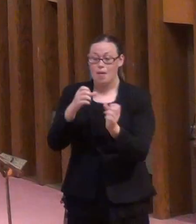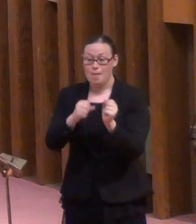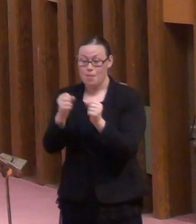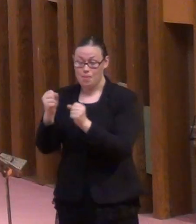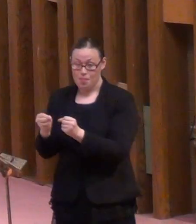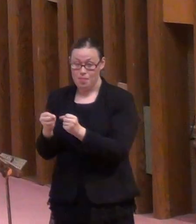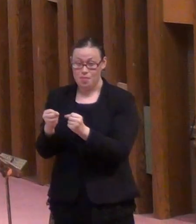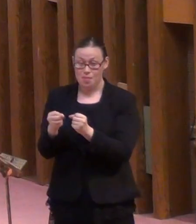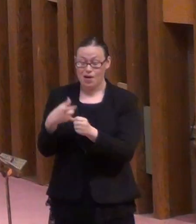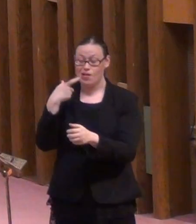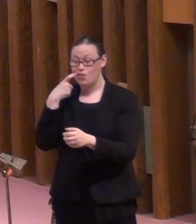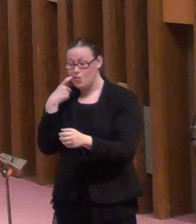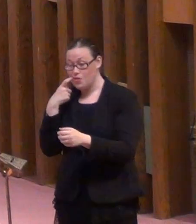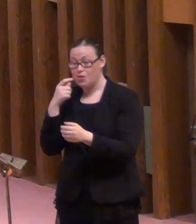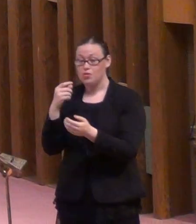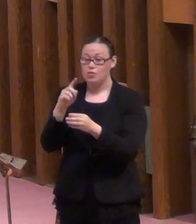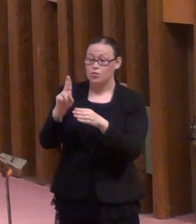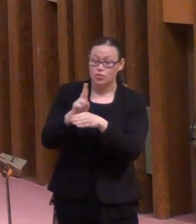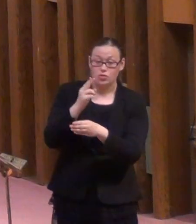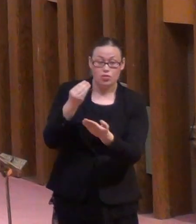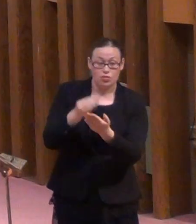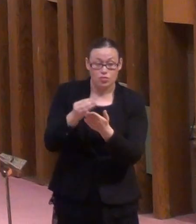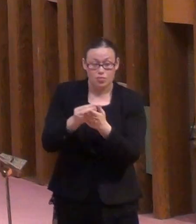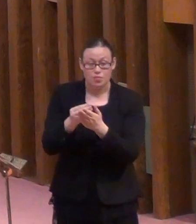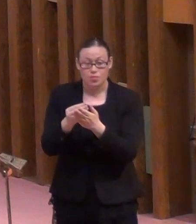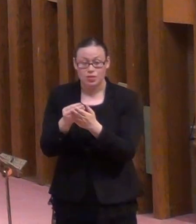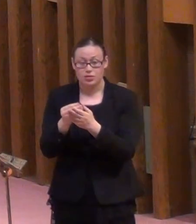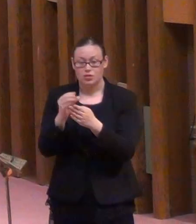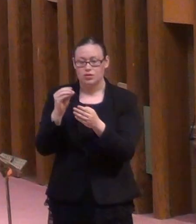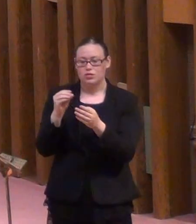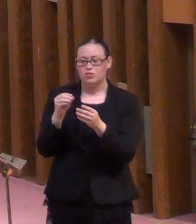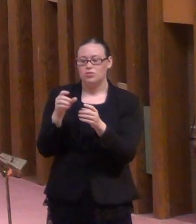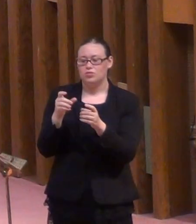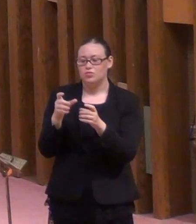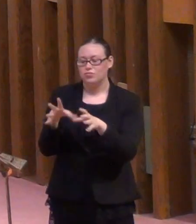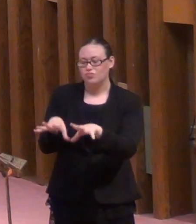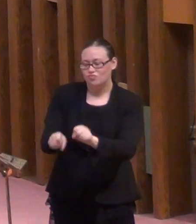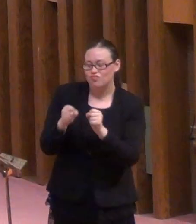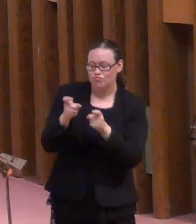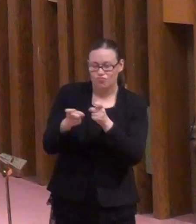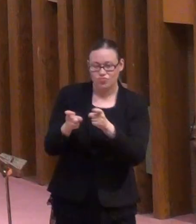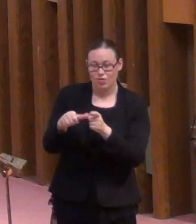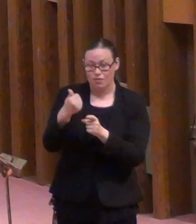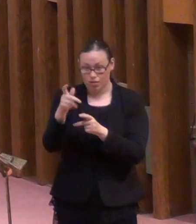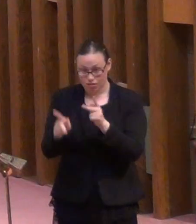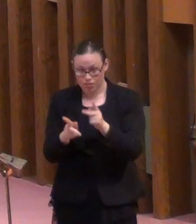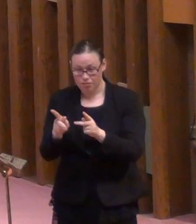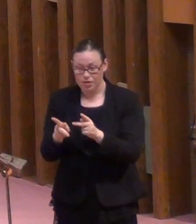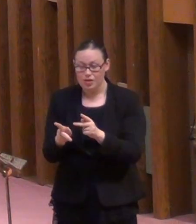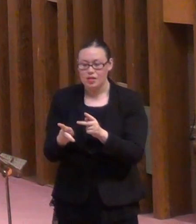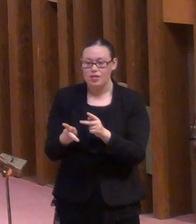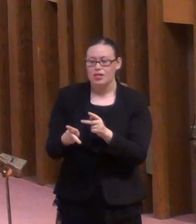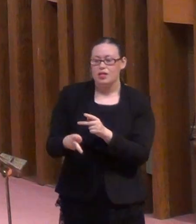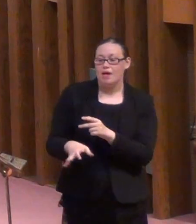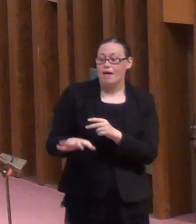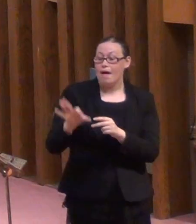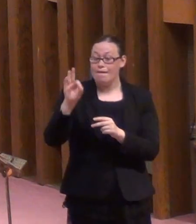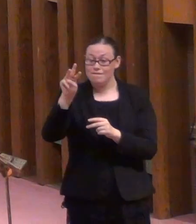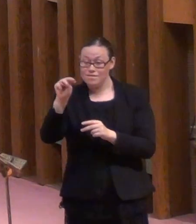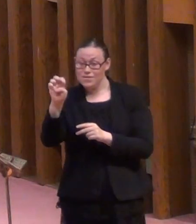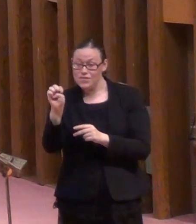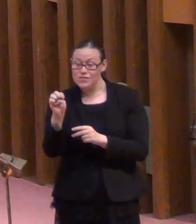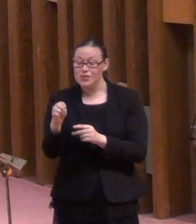in ways to gain influence over others. Talks here about fame addicts,